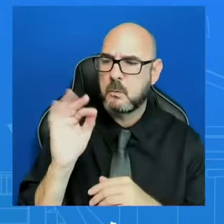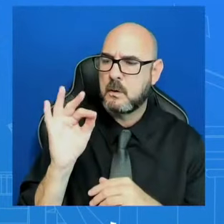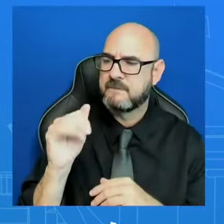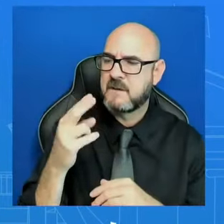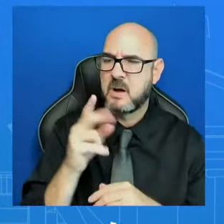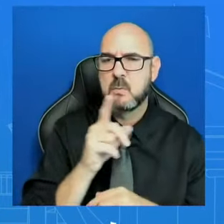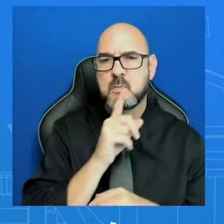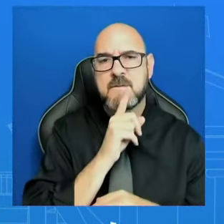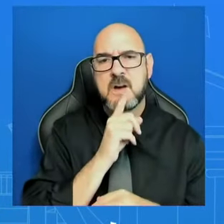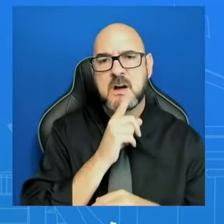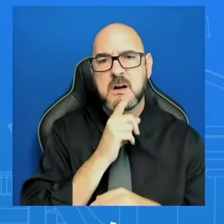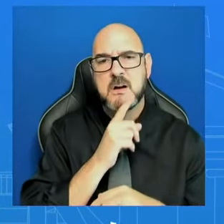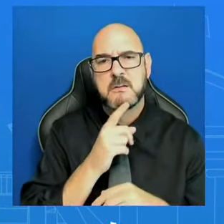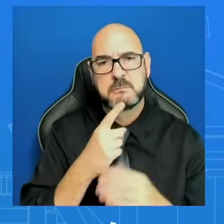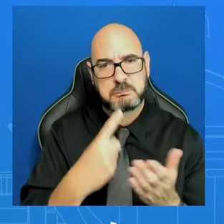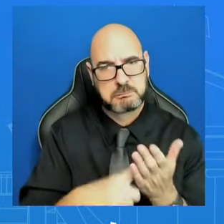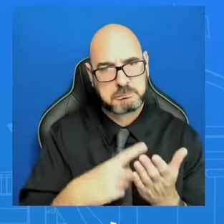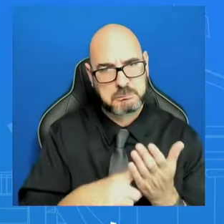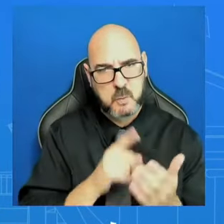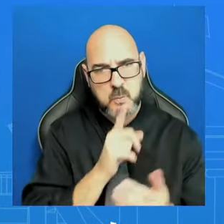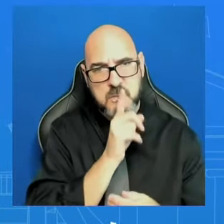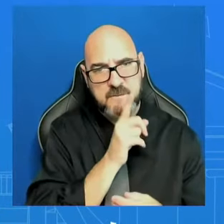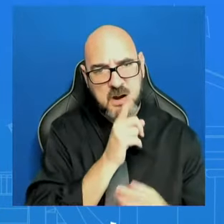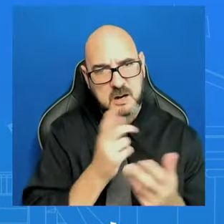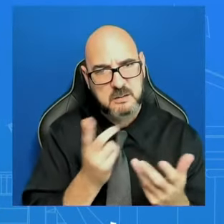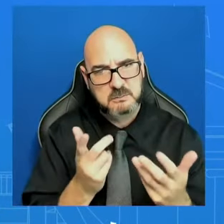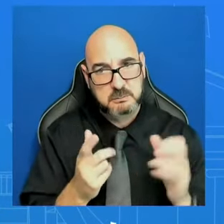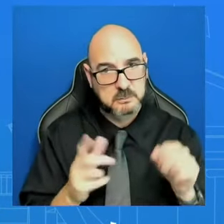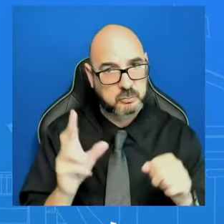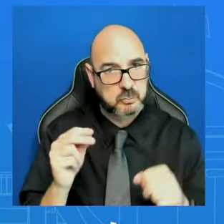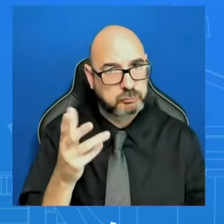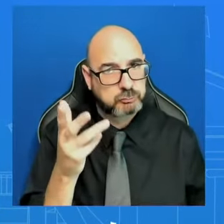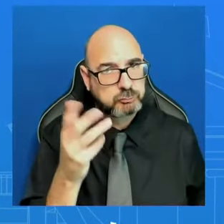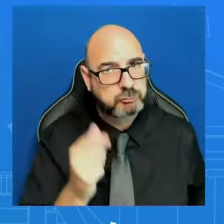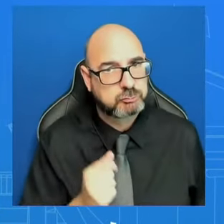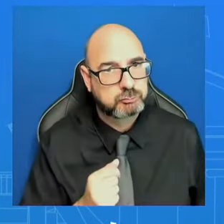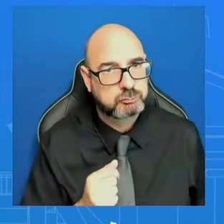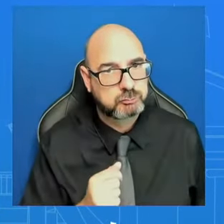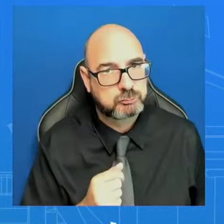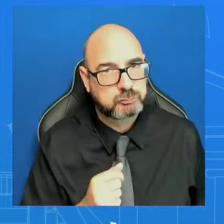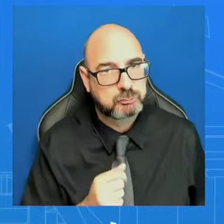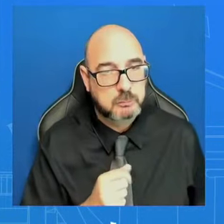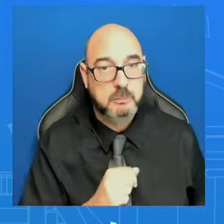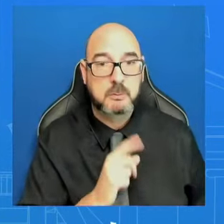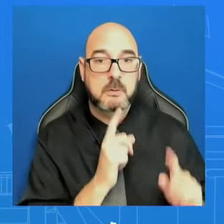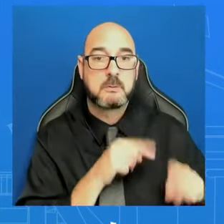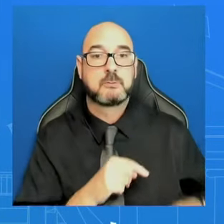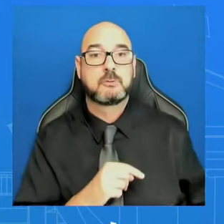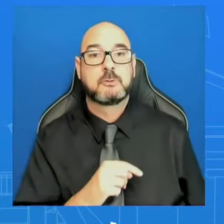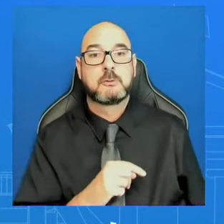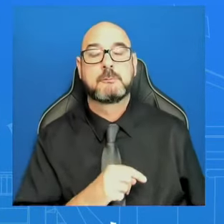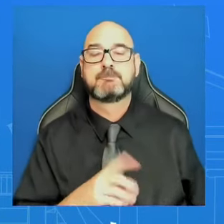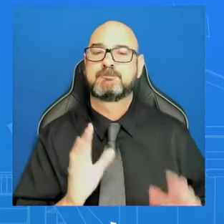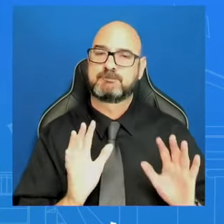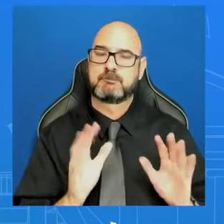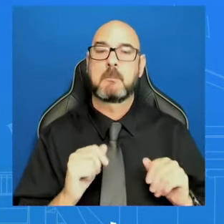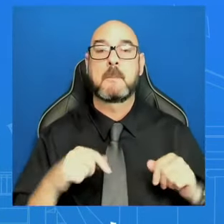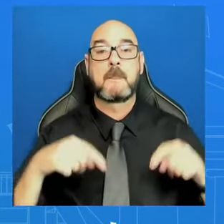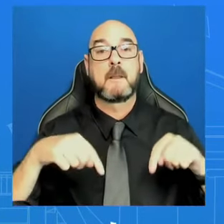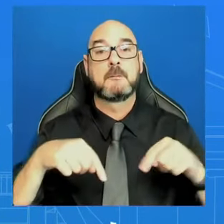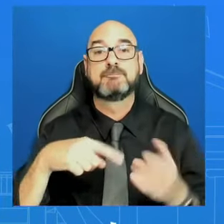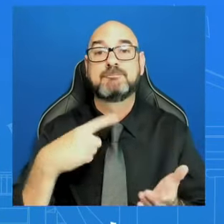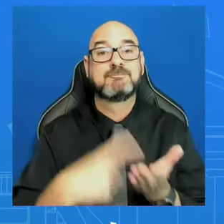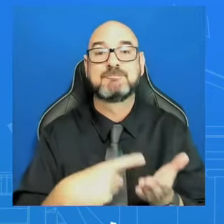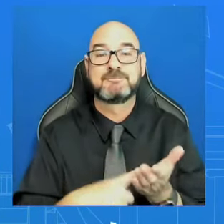primarily on the need to get a temporary ceasefire in place, the need for there to be a pause in the fighting